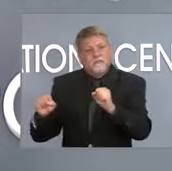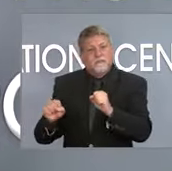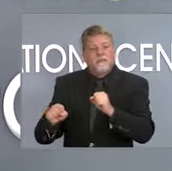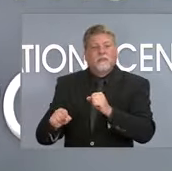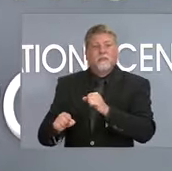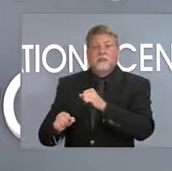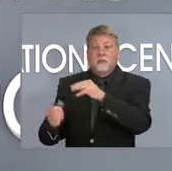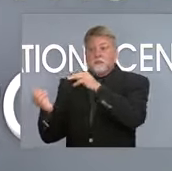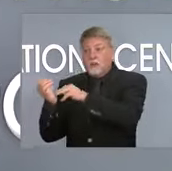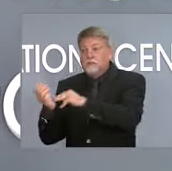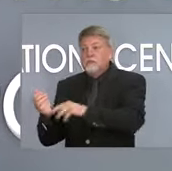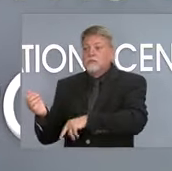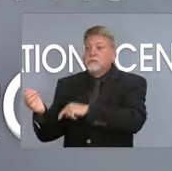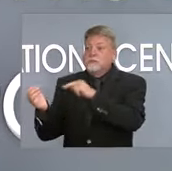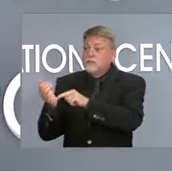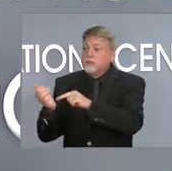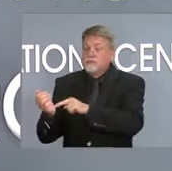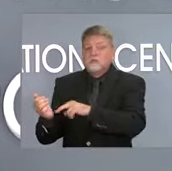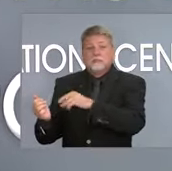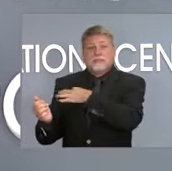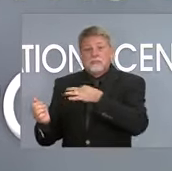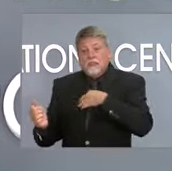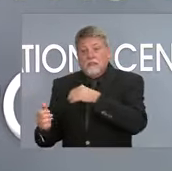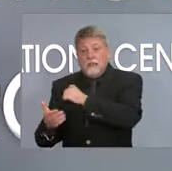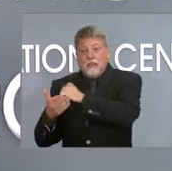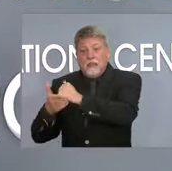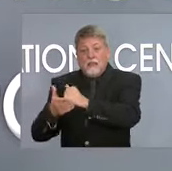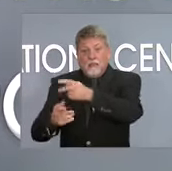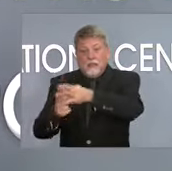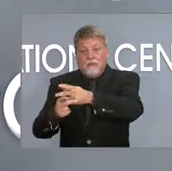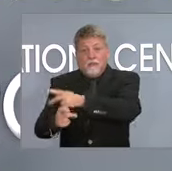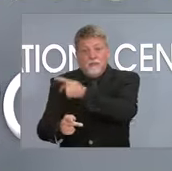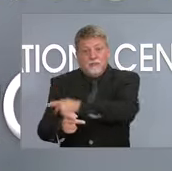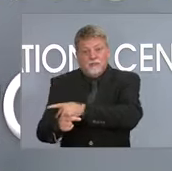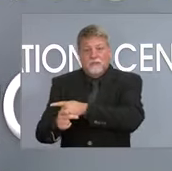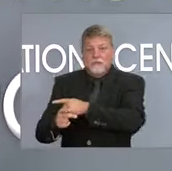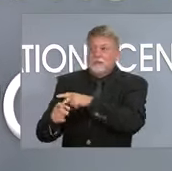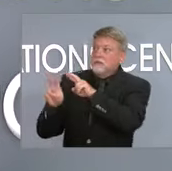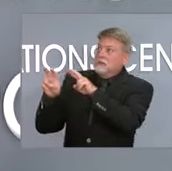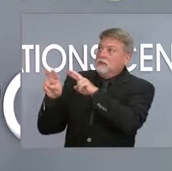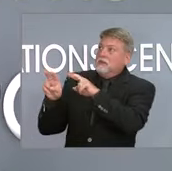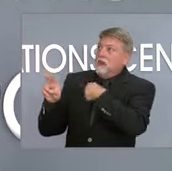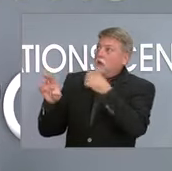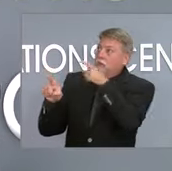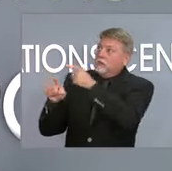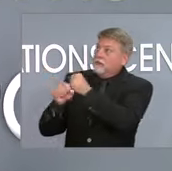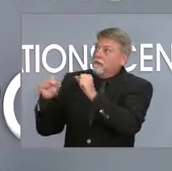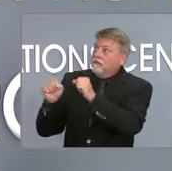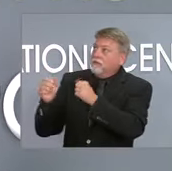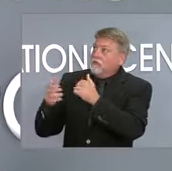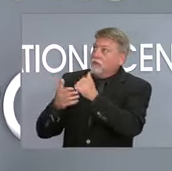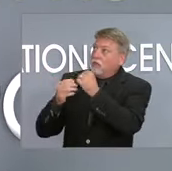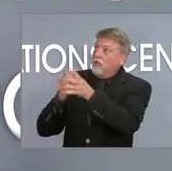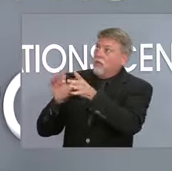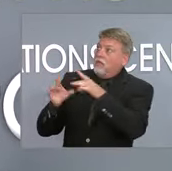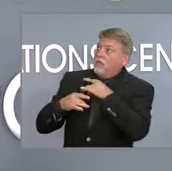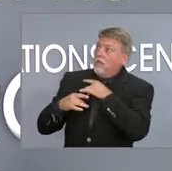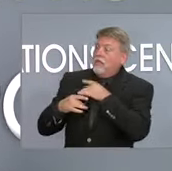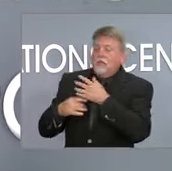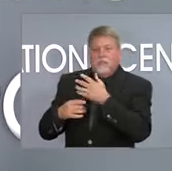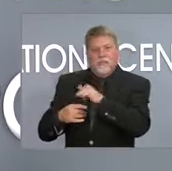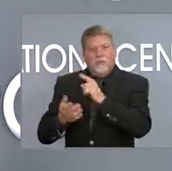treat. So they've done the right thing. And I think at the end of the day, it will be a very small minority.